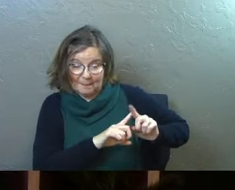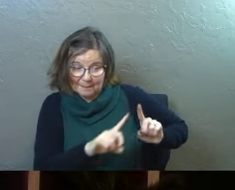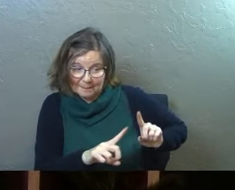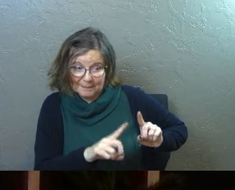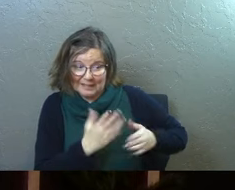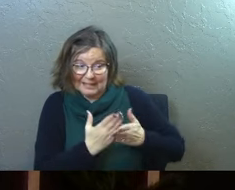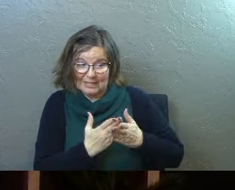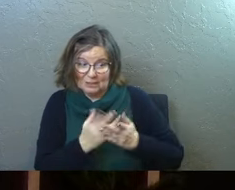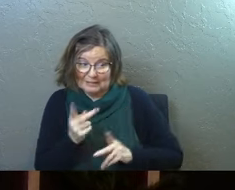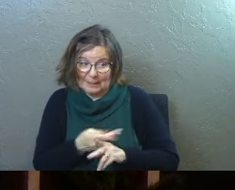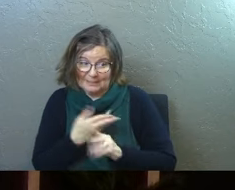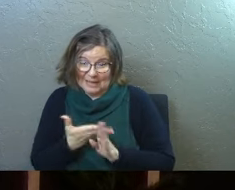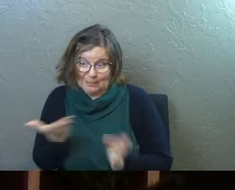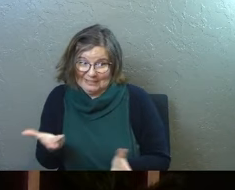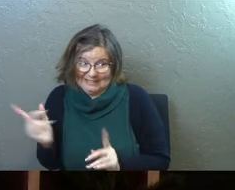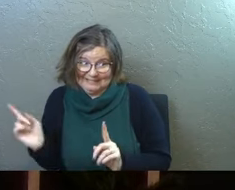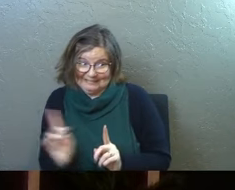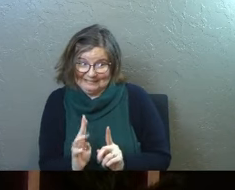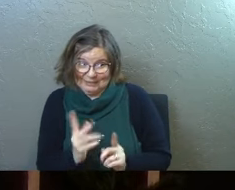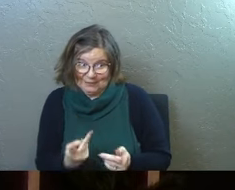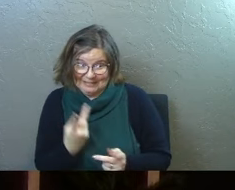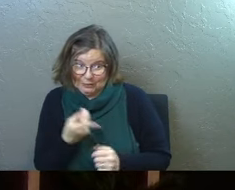but there's some people outside.